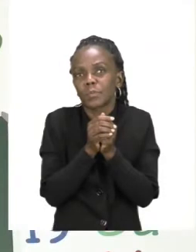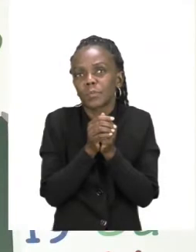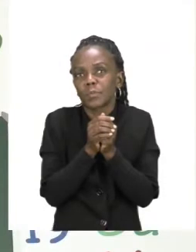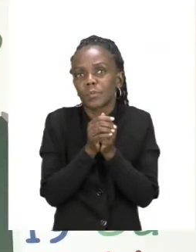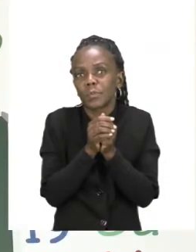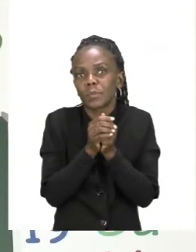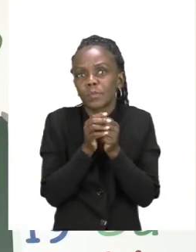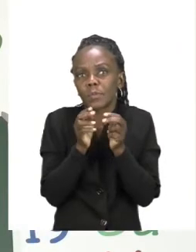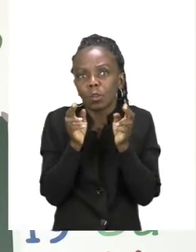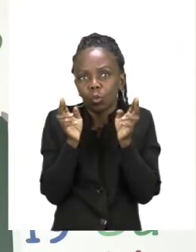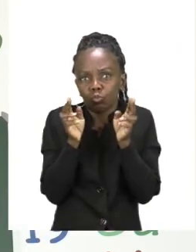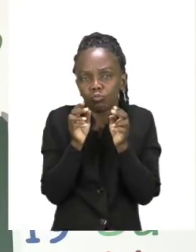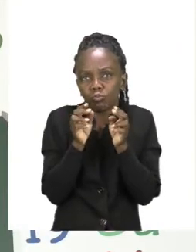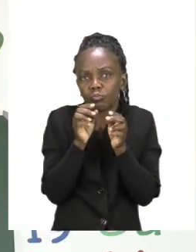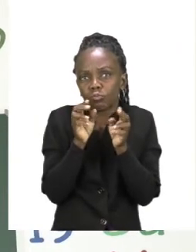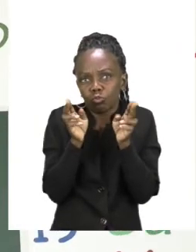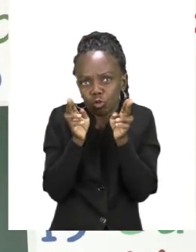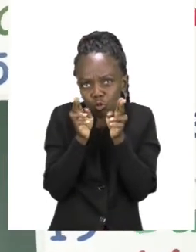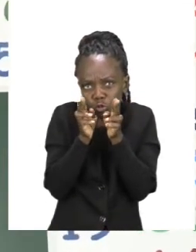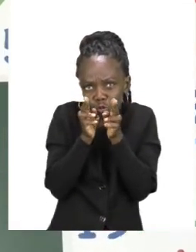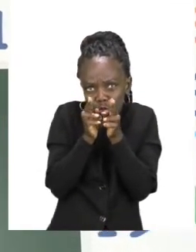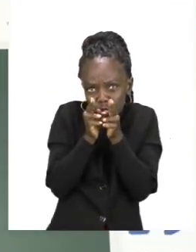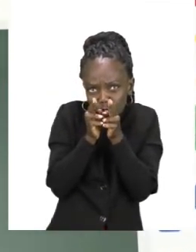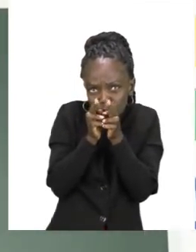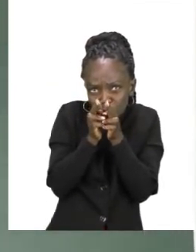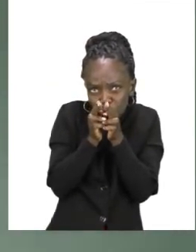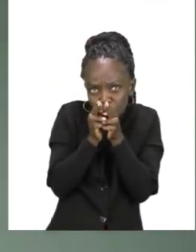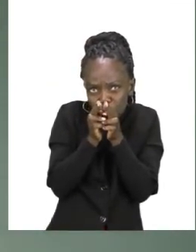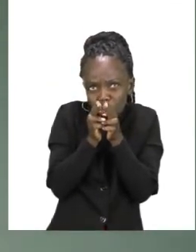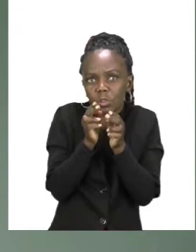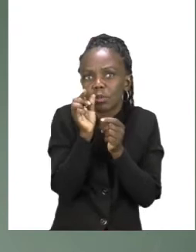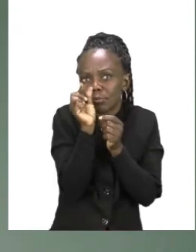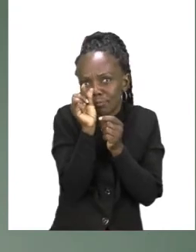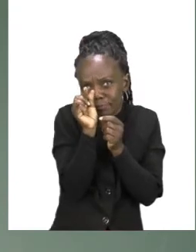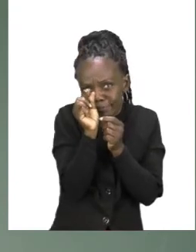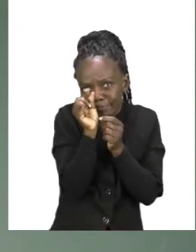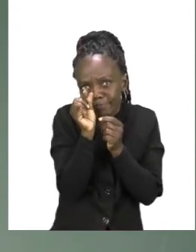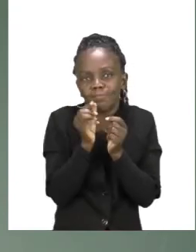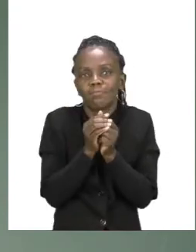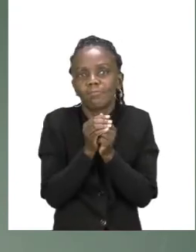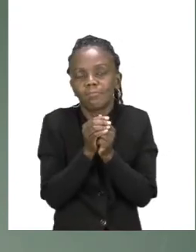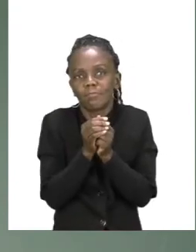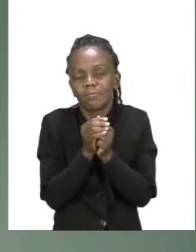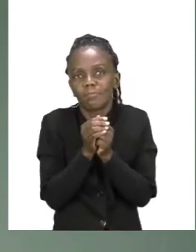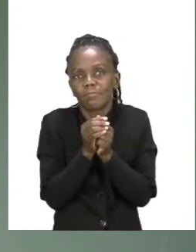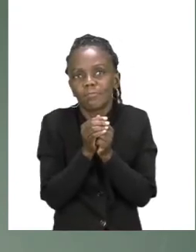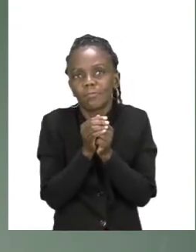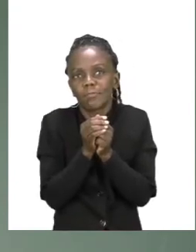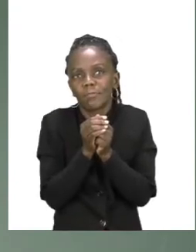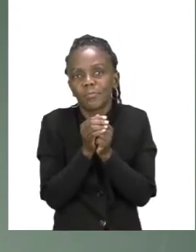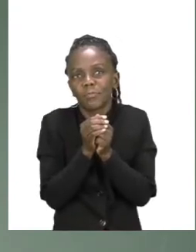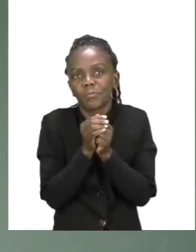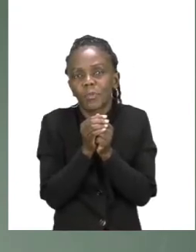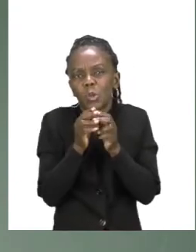short means that they are small or little. You can see that the size is